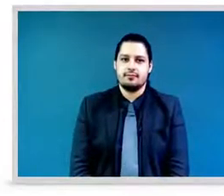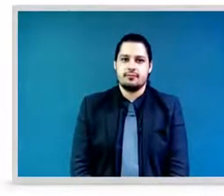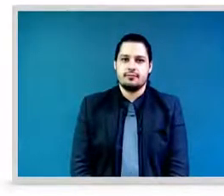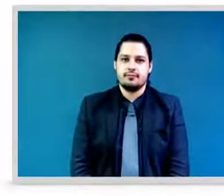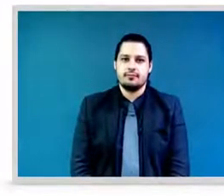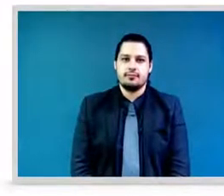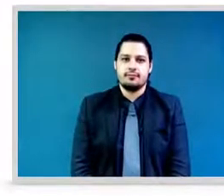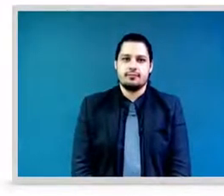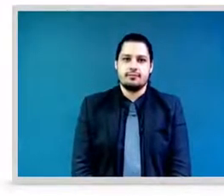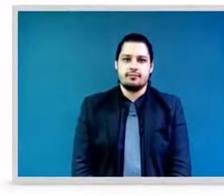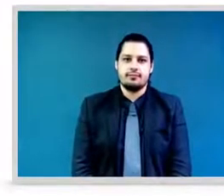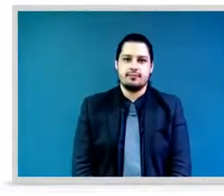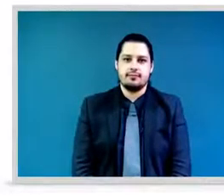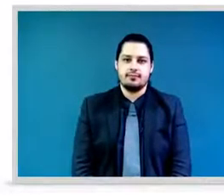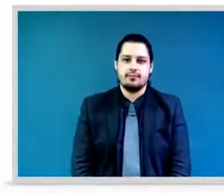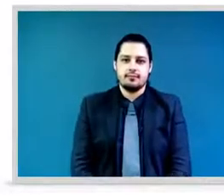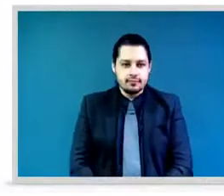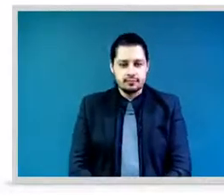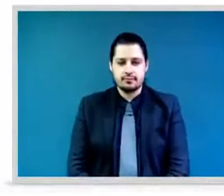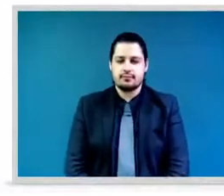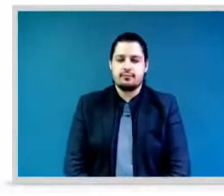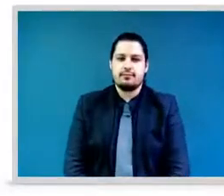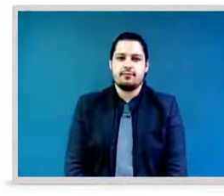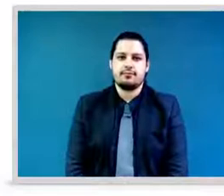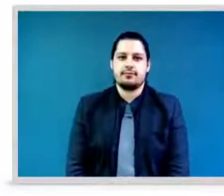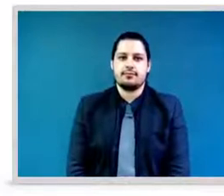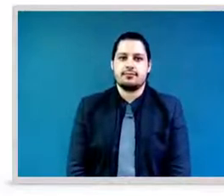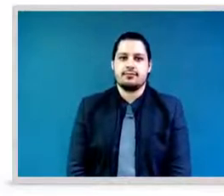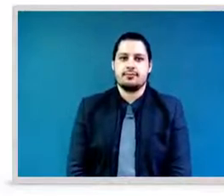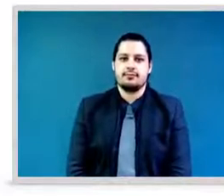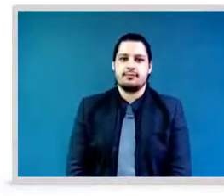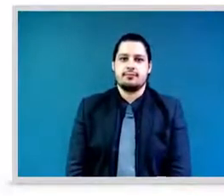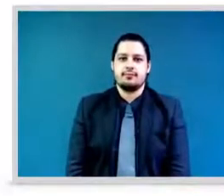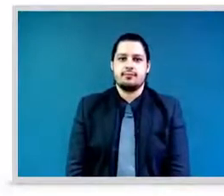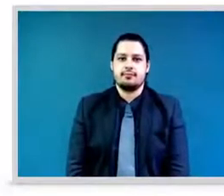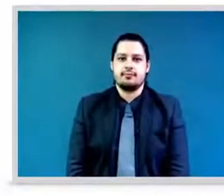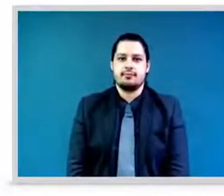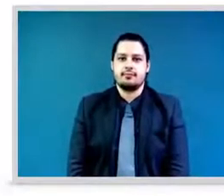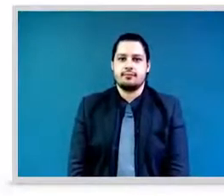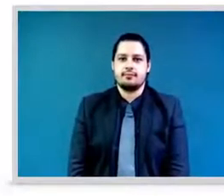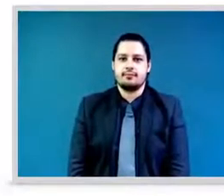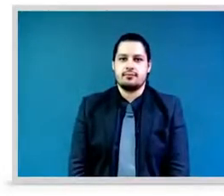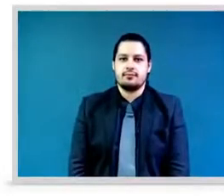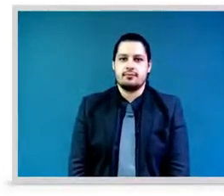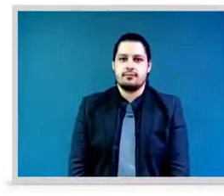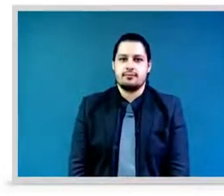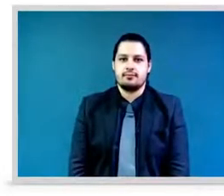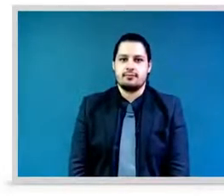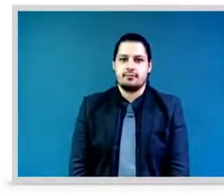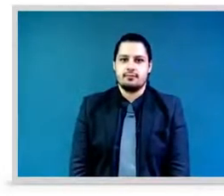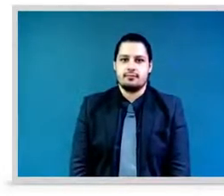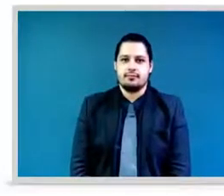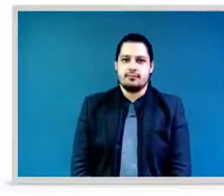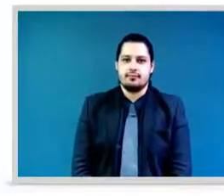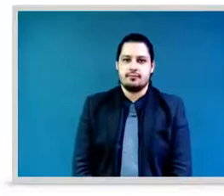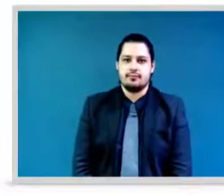and we want to make sure that by the time we reach 2030, we have made a difference. And I will not end by